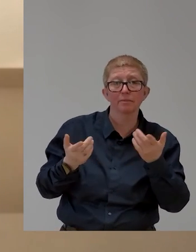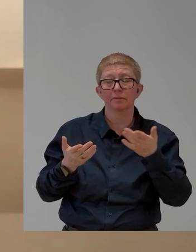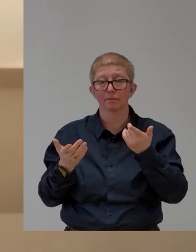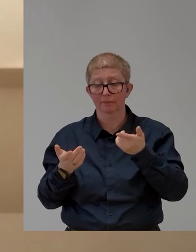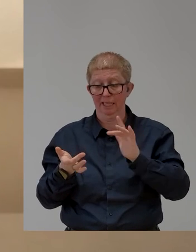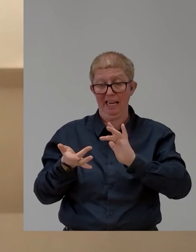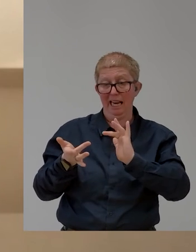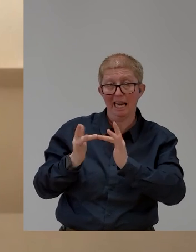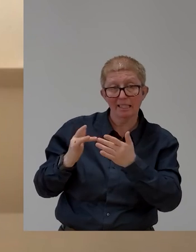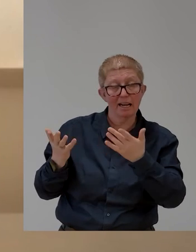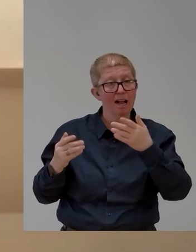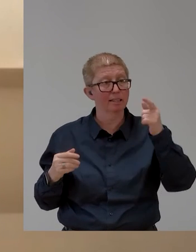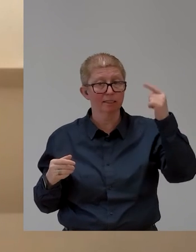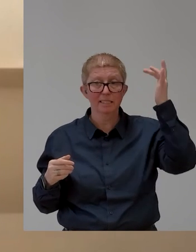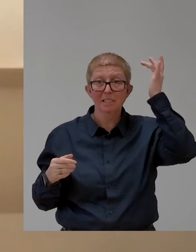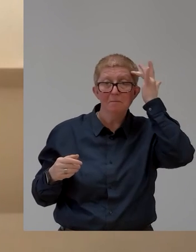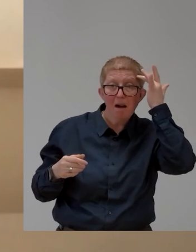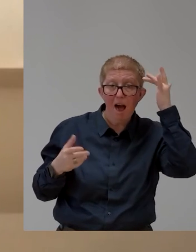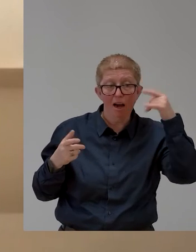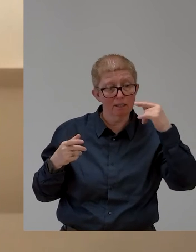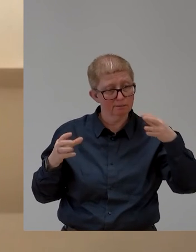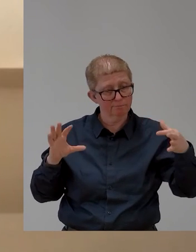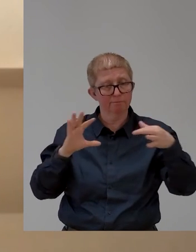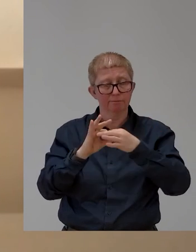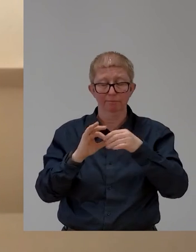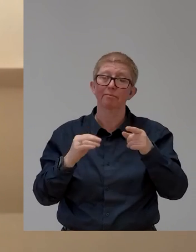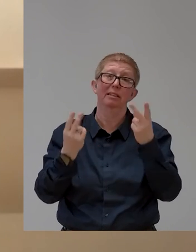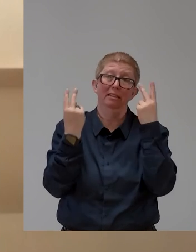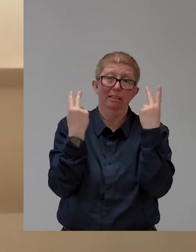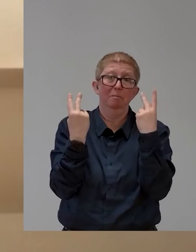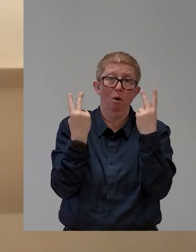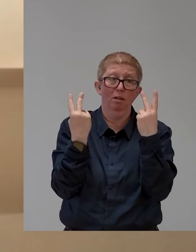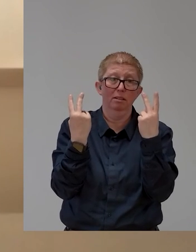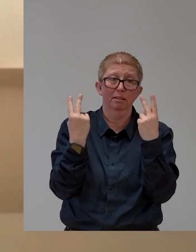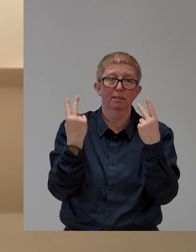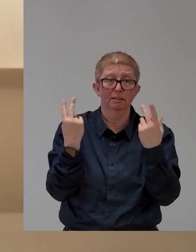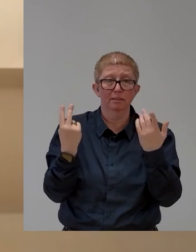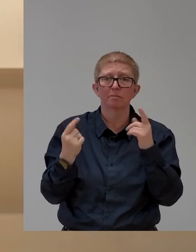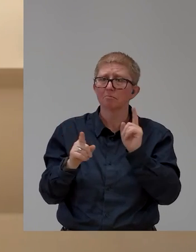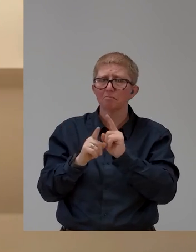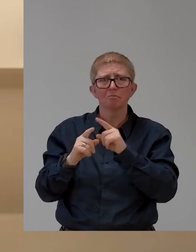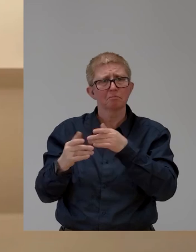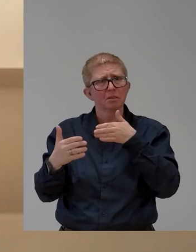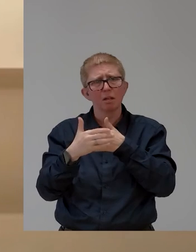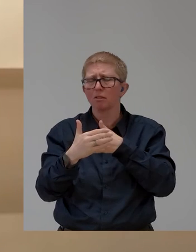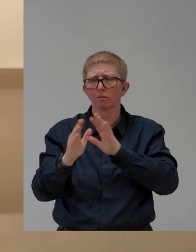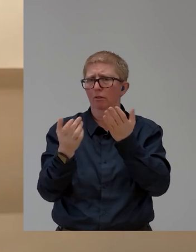provide a barrier free access also to handicapped people. And therefore, think it's an absolutely relevant topic. And I would agree with